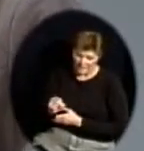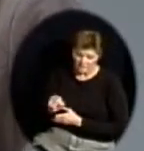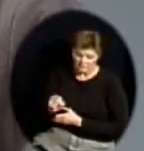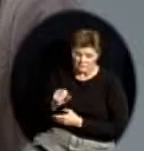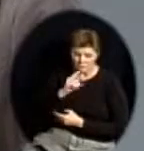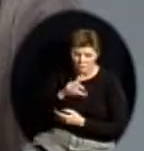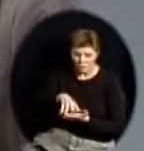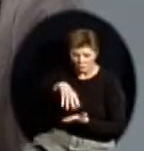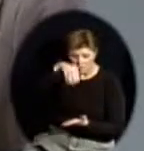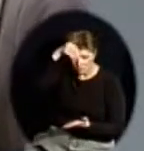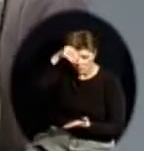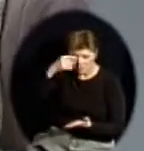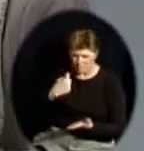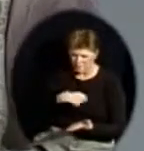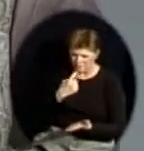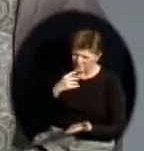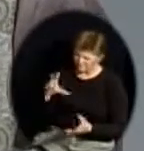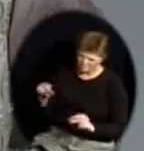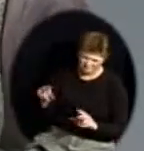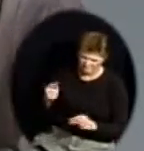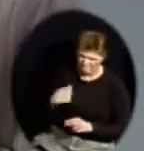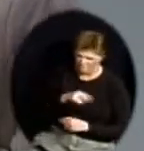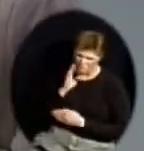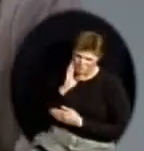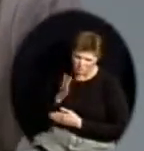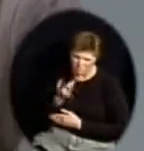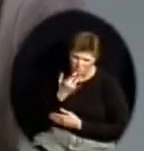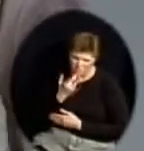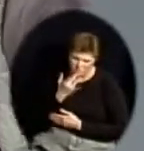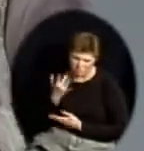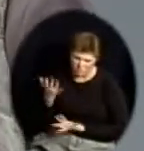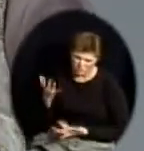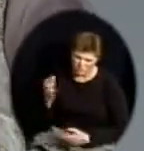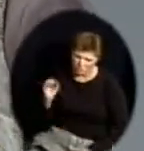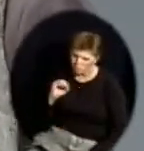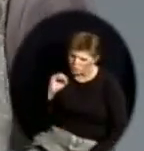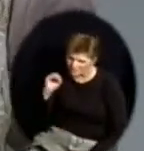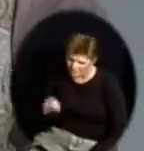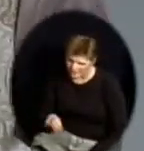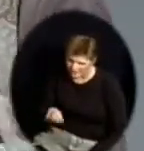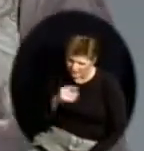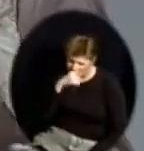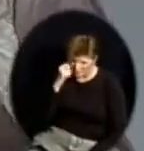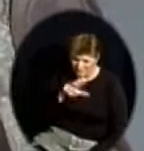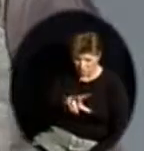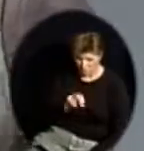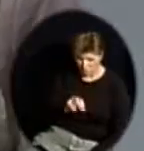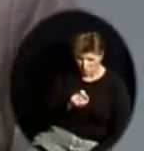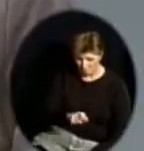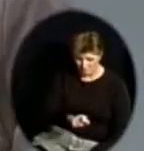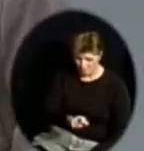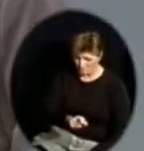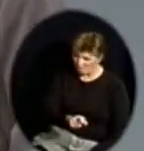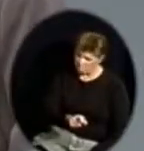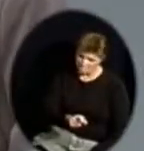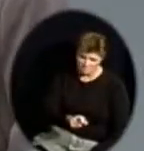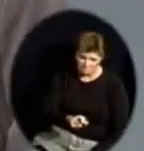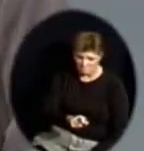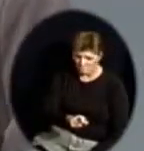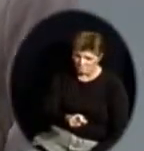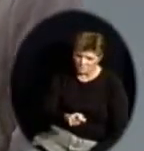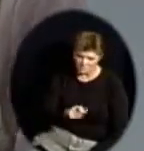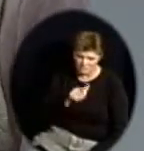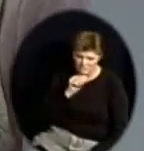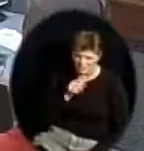a percentage of the population, because for some school districts, 30 is still not low enough when that's all the number of students they might have in the entire district.